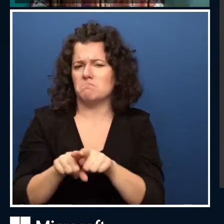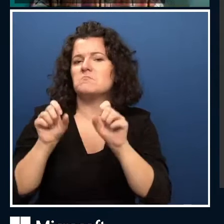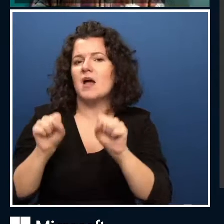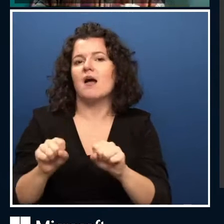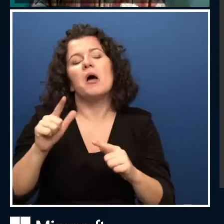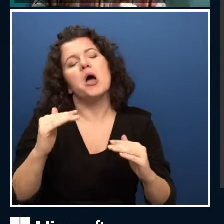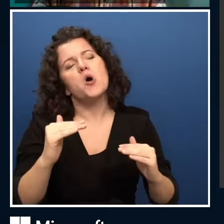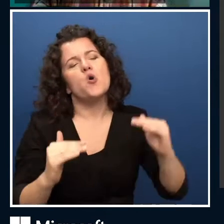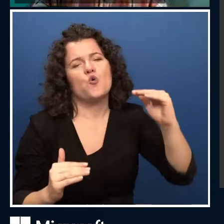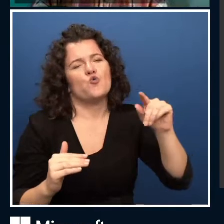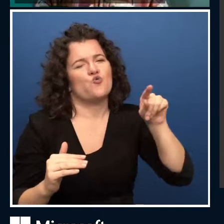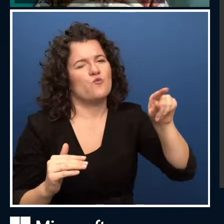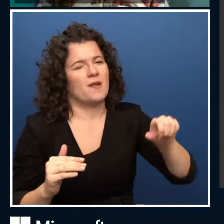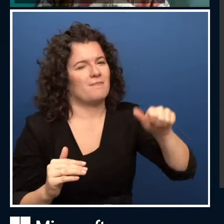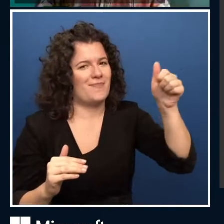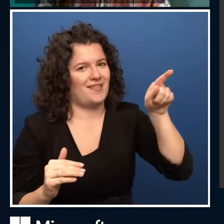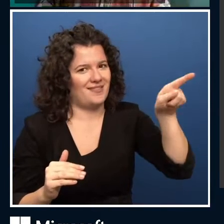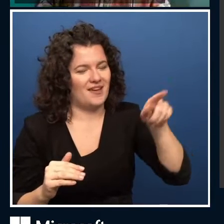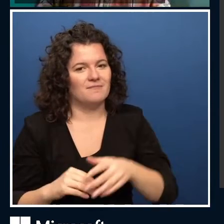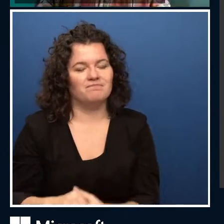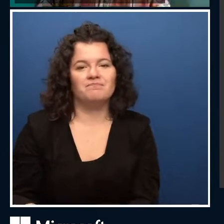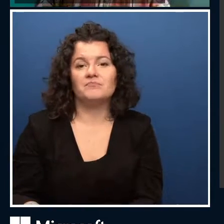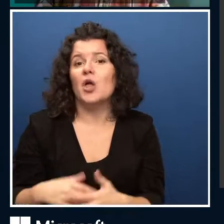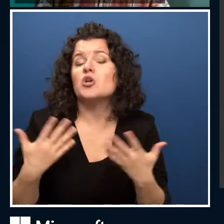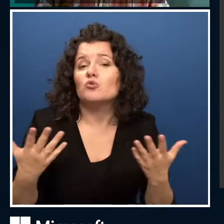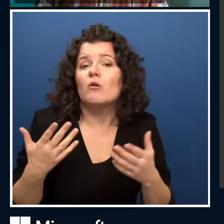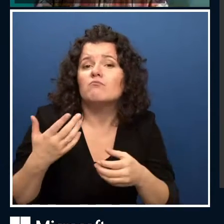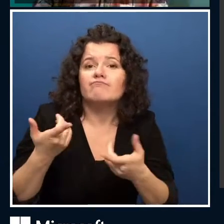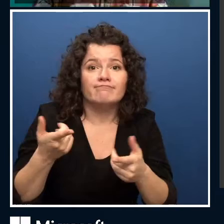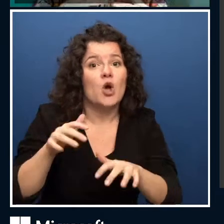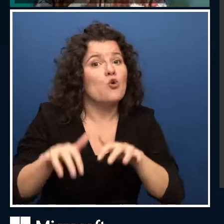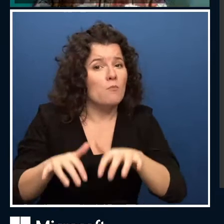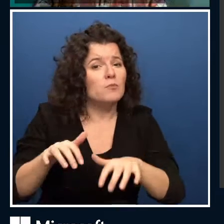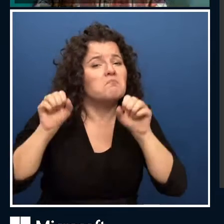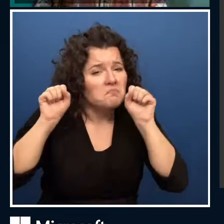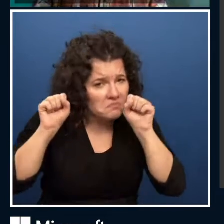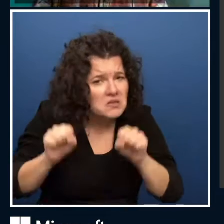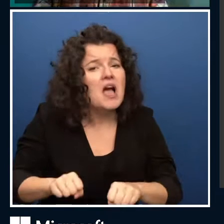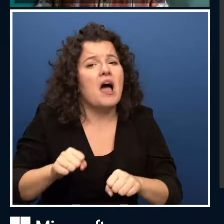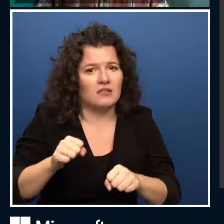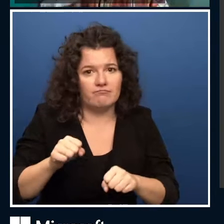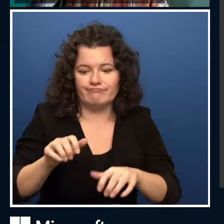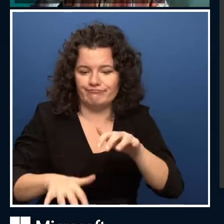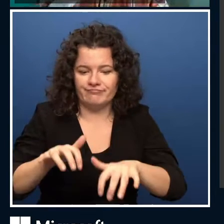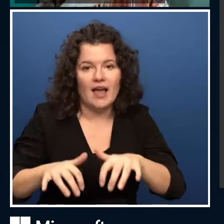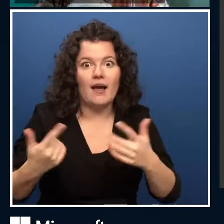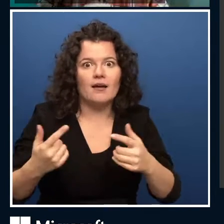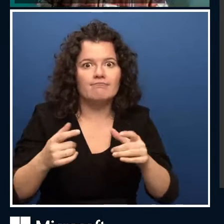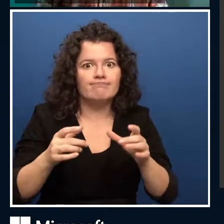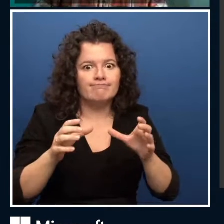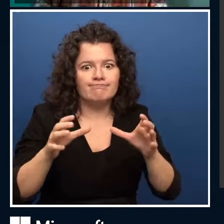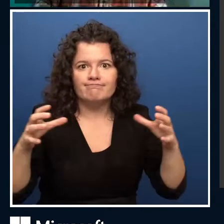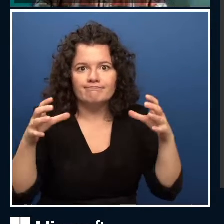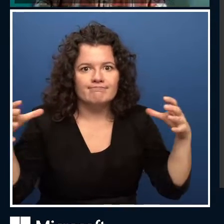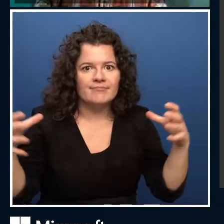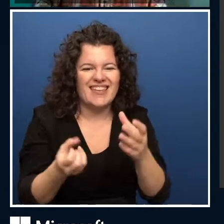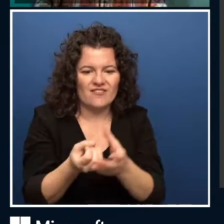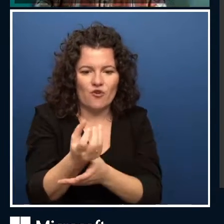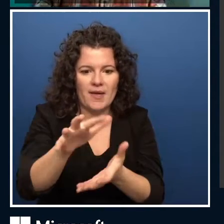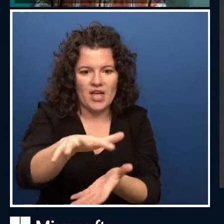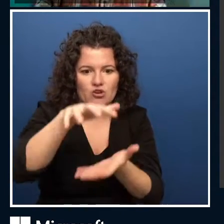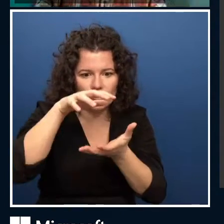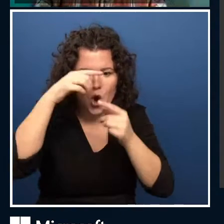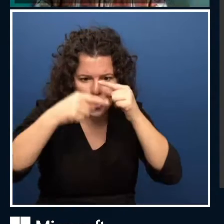So there are some tasks at which computers are really good at. Computers are really good at computing things. When you have the steps, they can follow the steps